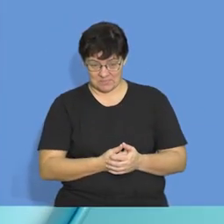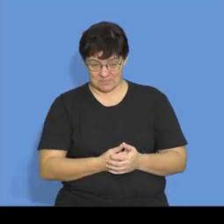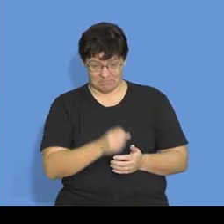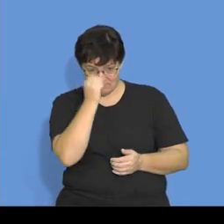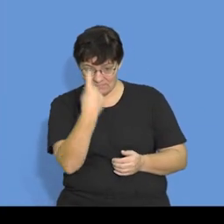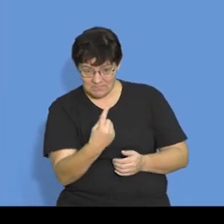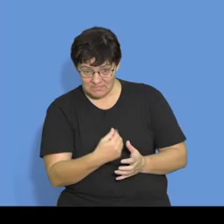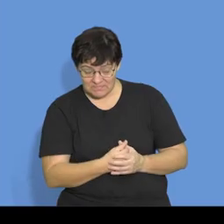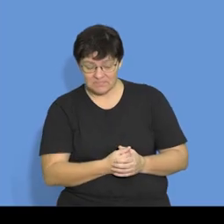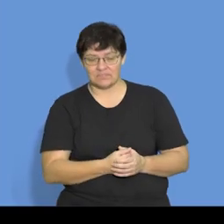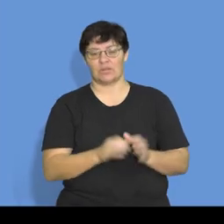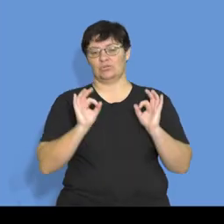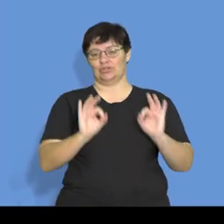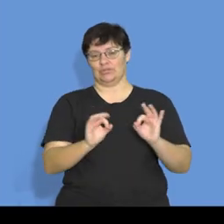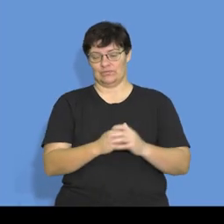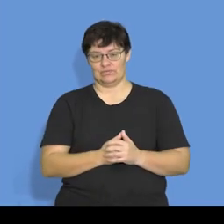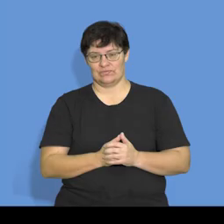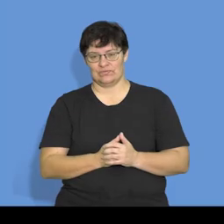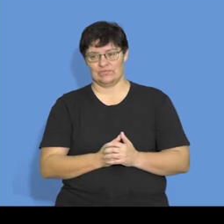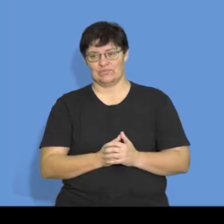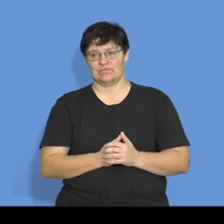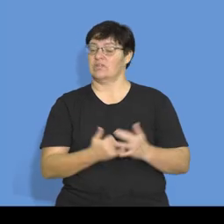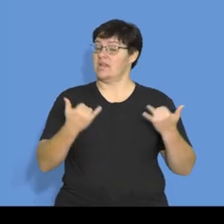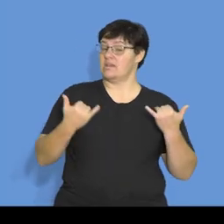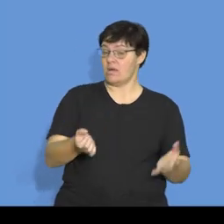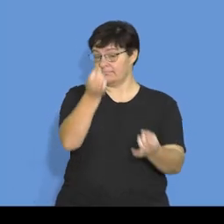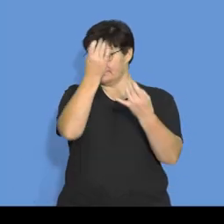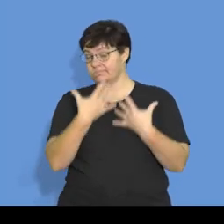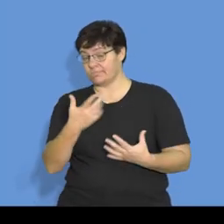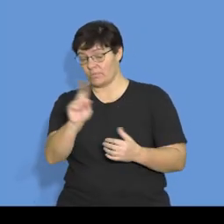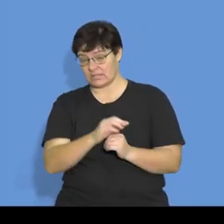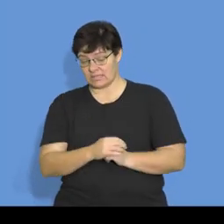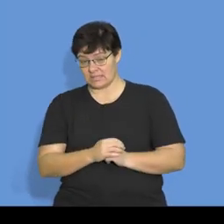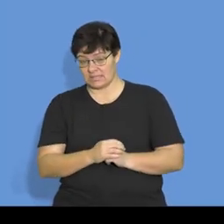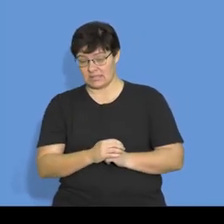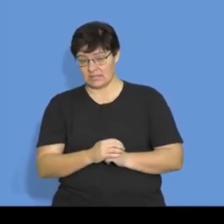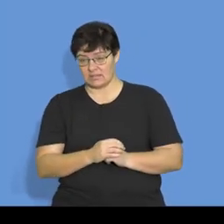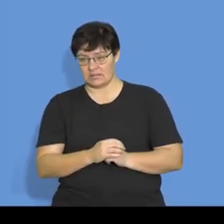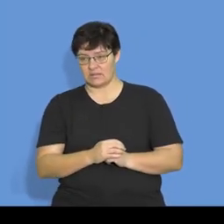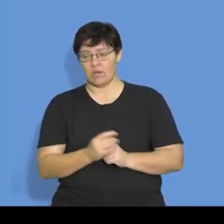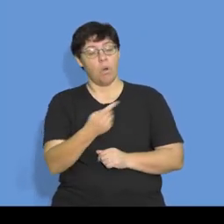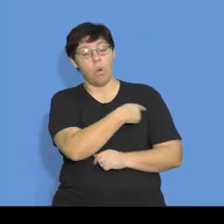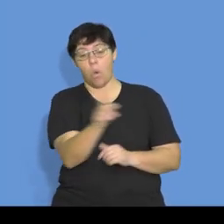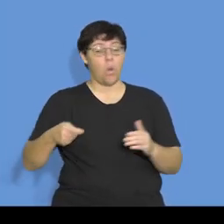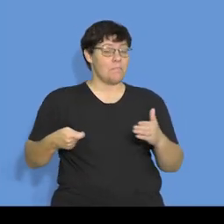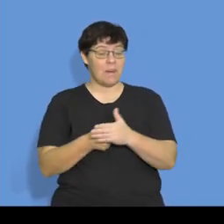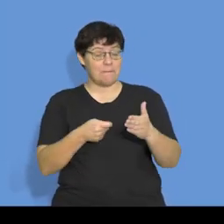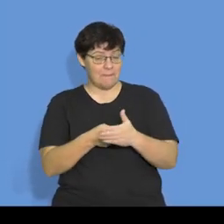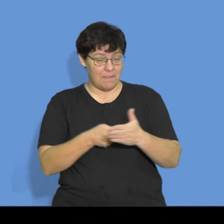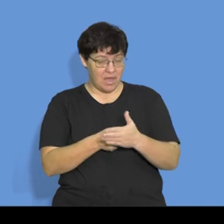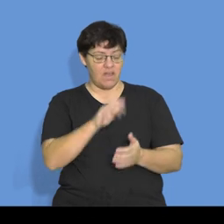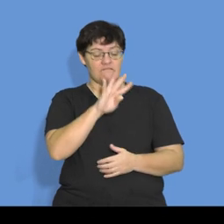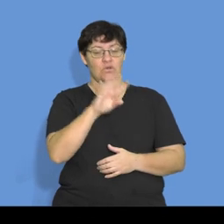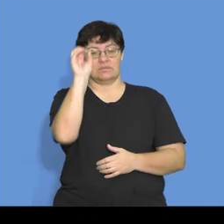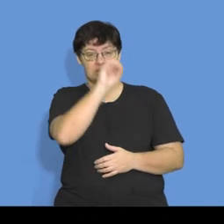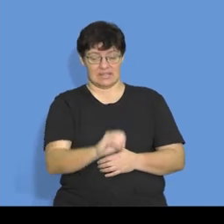Okay. So, here we go. We are told that 40% of all purchases are for cash. Right?